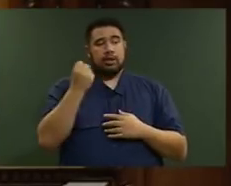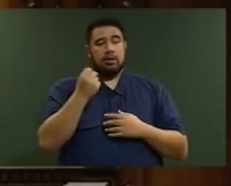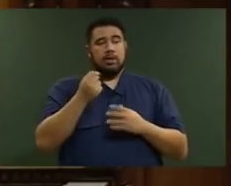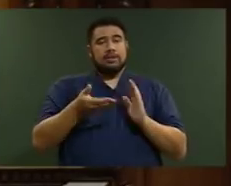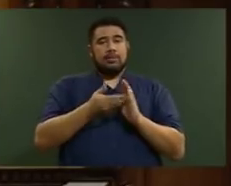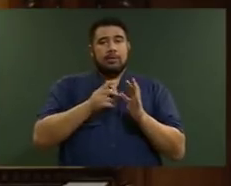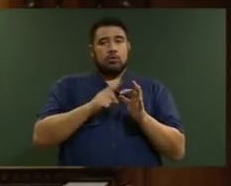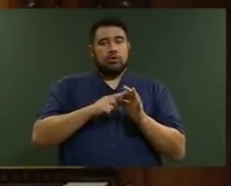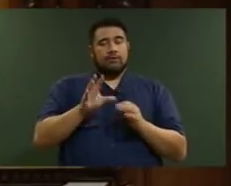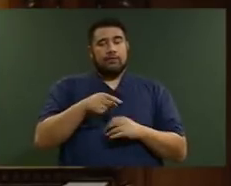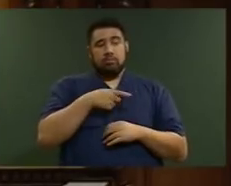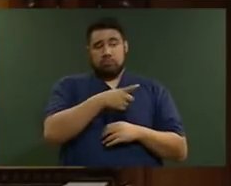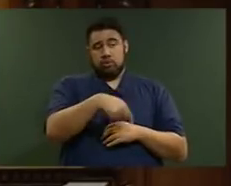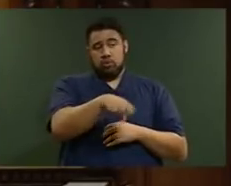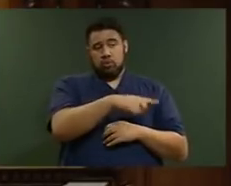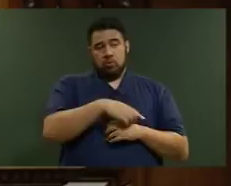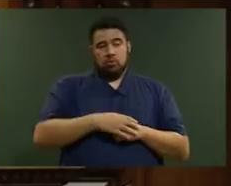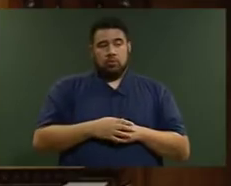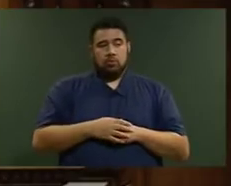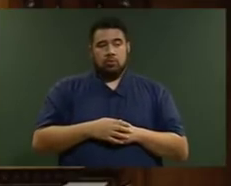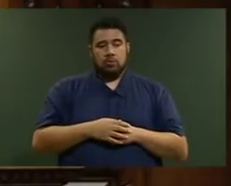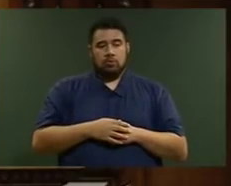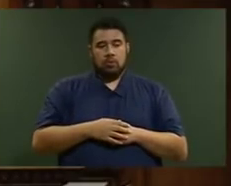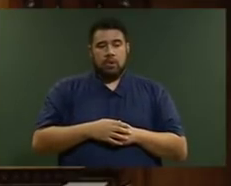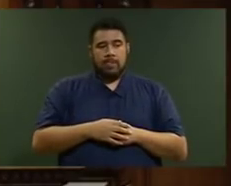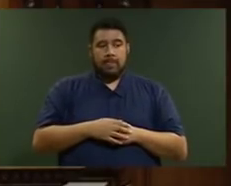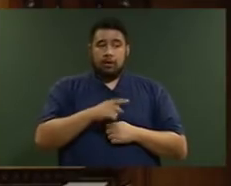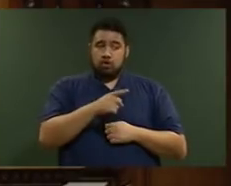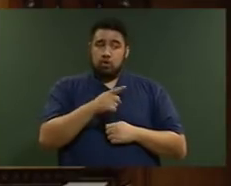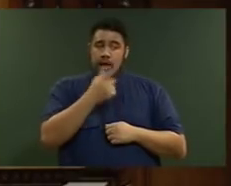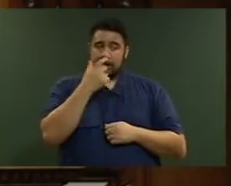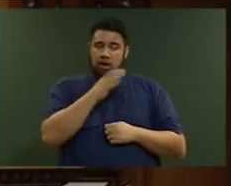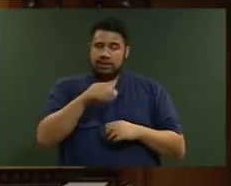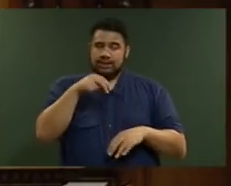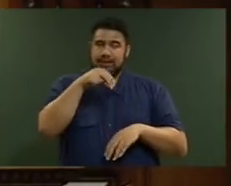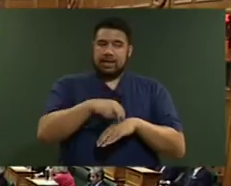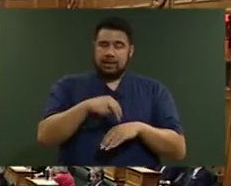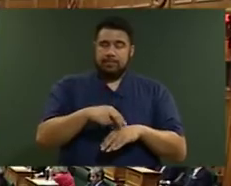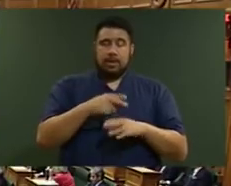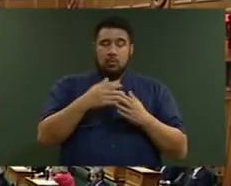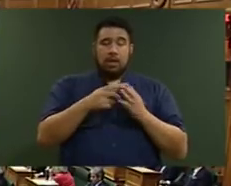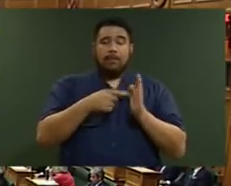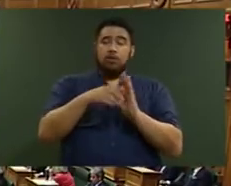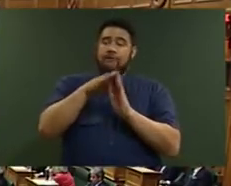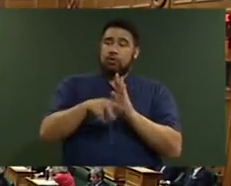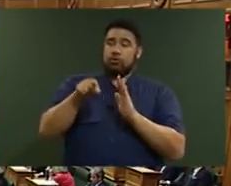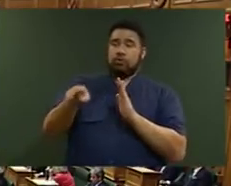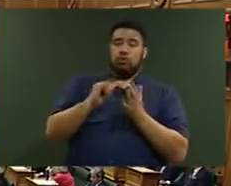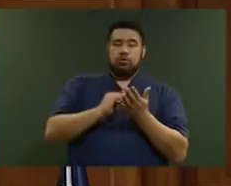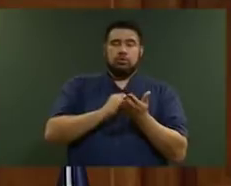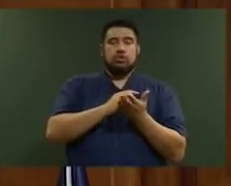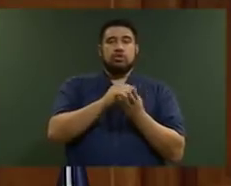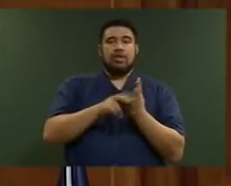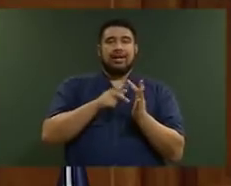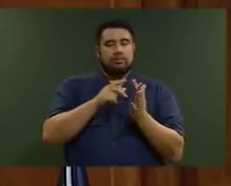of supplementaries. The Member is slightly lucky that I didn't get on my feet. Point of order, Shane Jones. Sir,